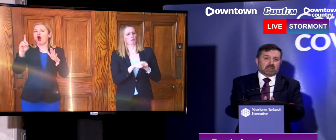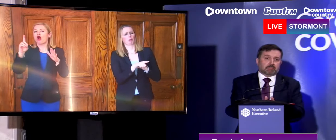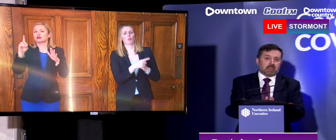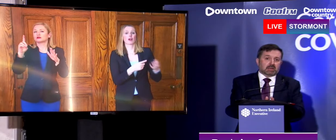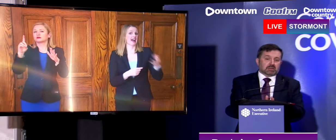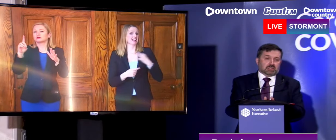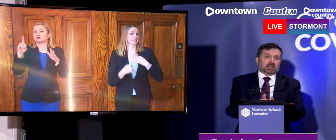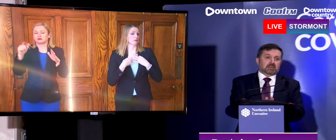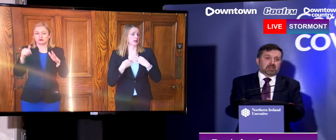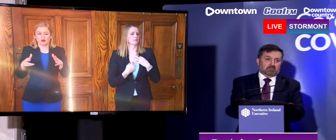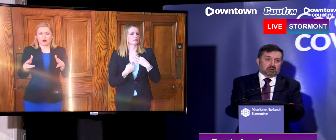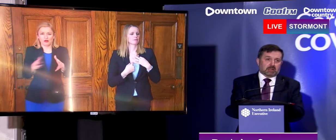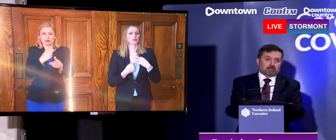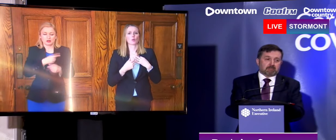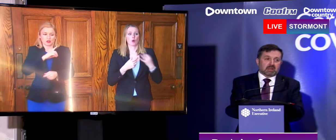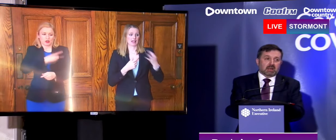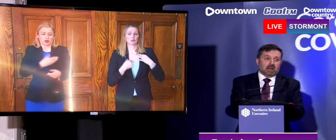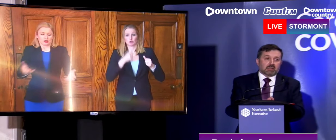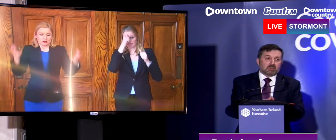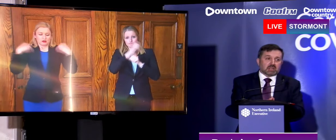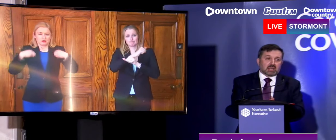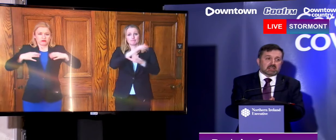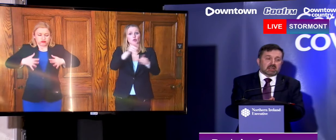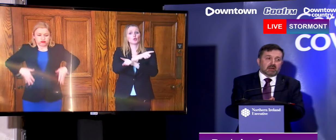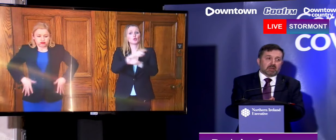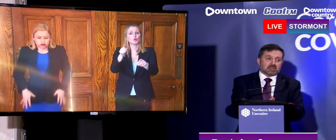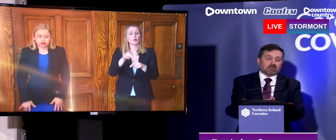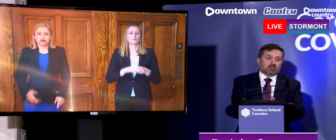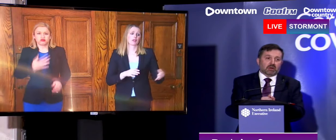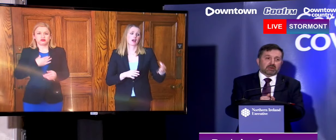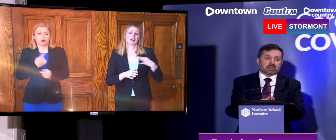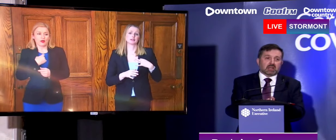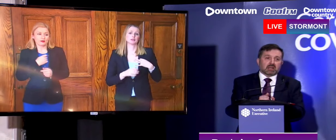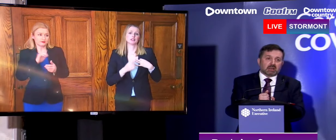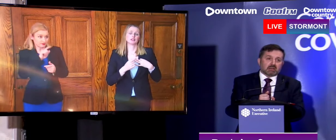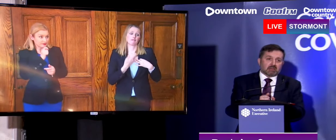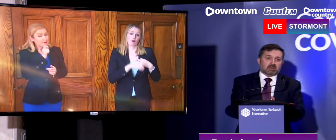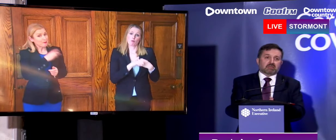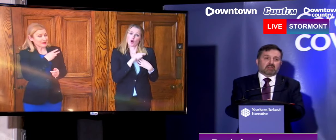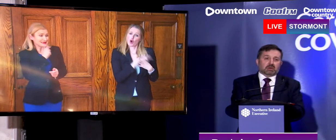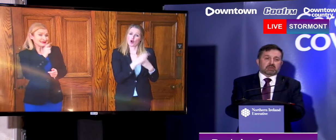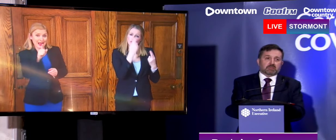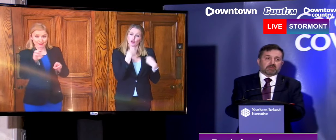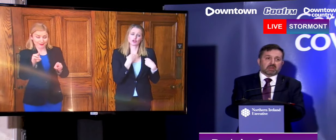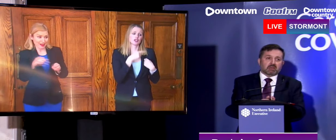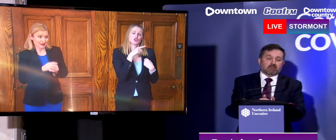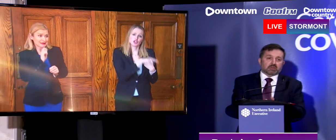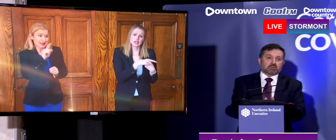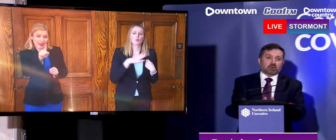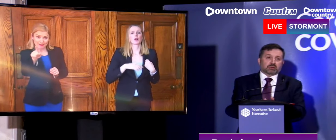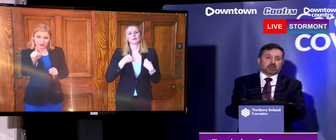them asked me to say to the general public, and that was actually a message from her to say, thank you very much